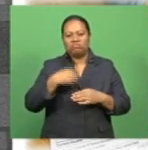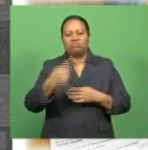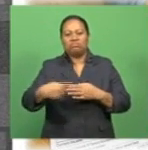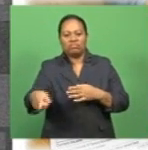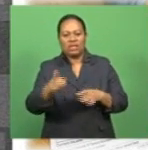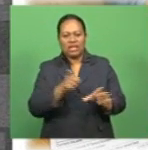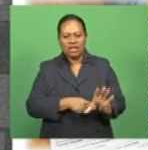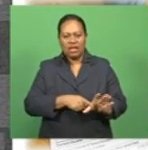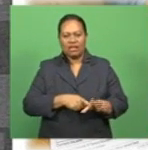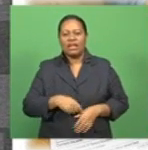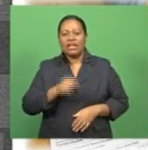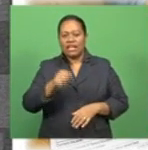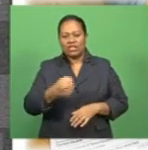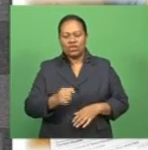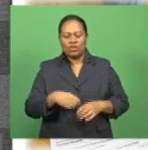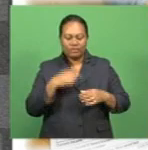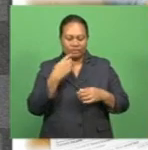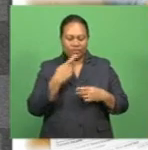FBC website to answer.